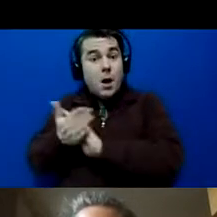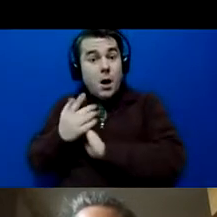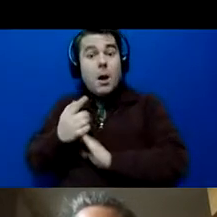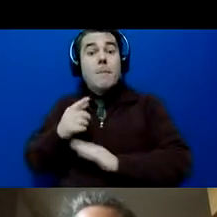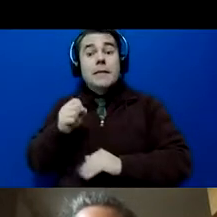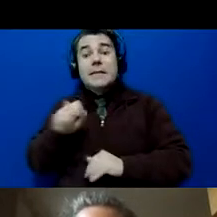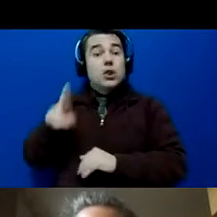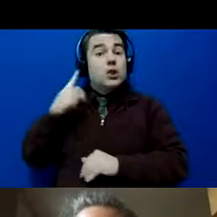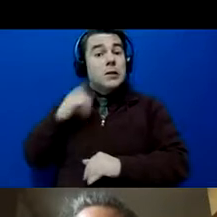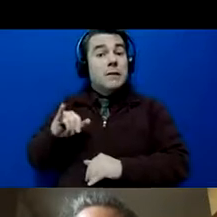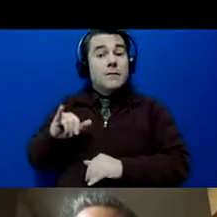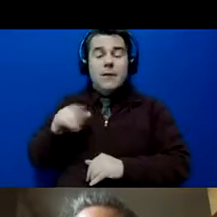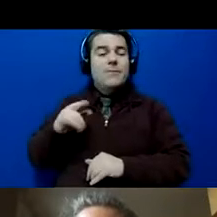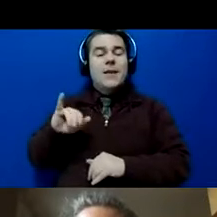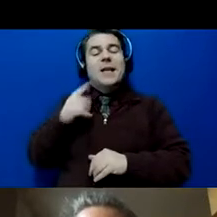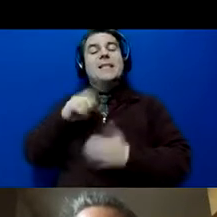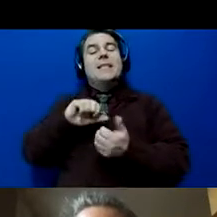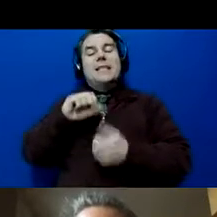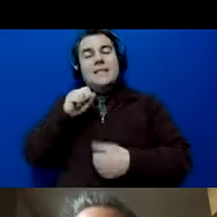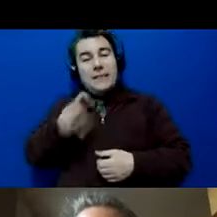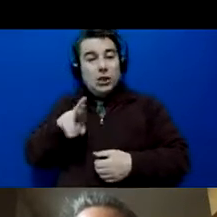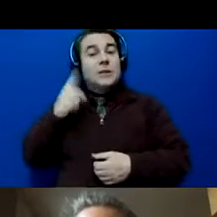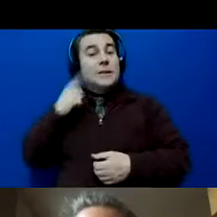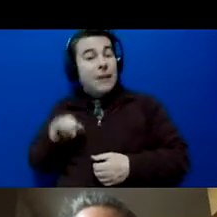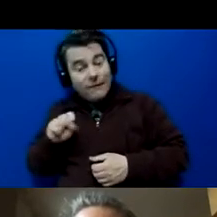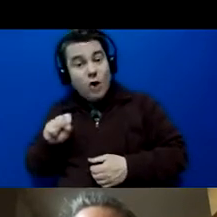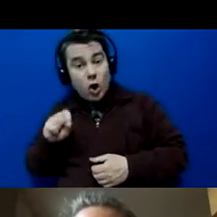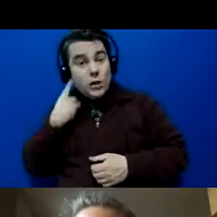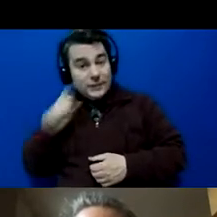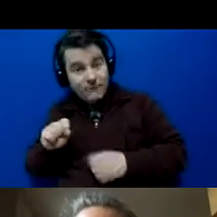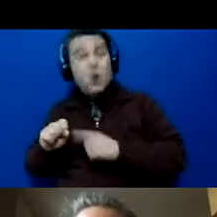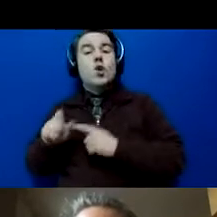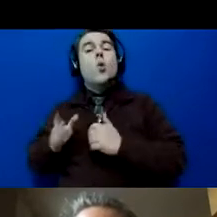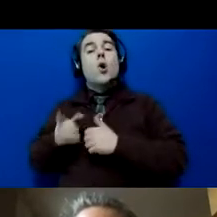half of their bonus, not their bonus. You get, okay, so they get $150, you get 75.